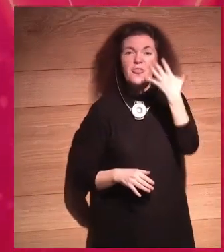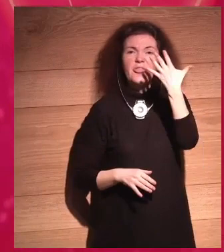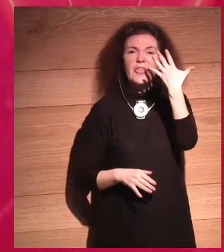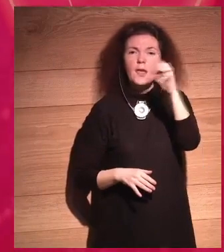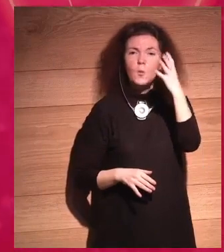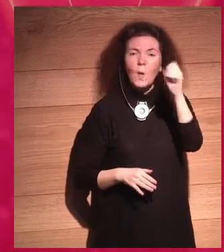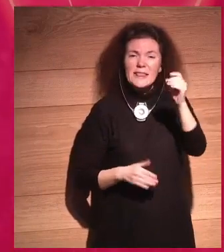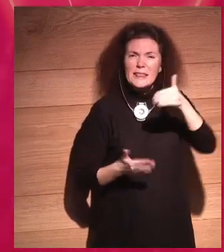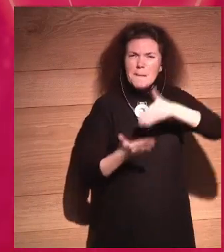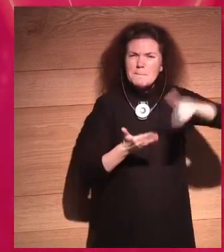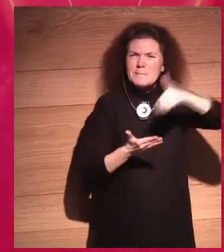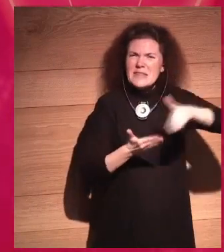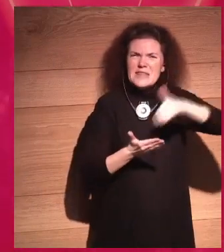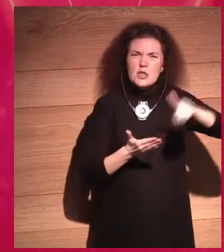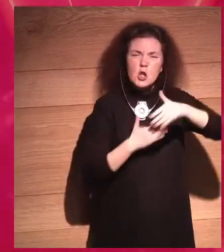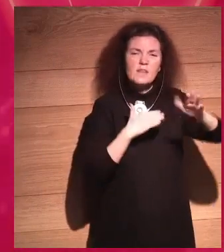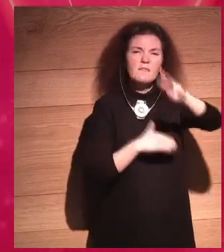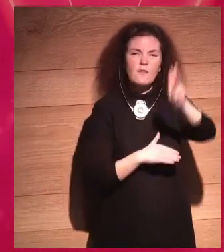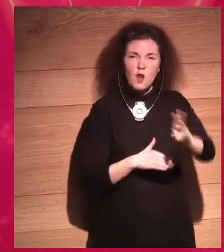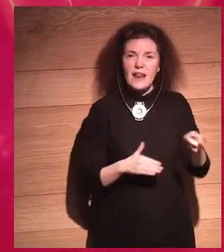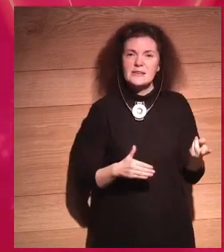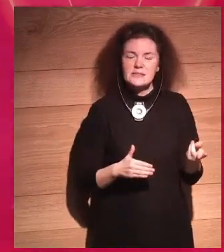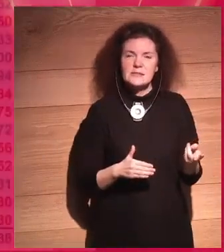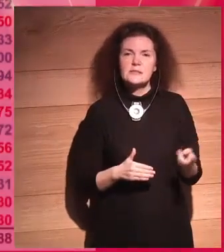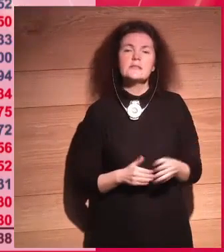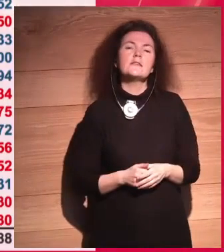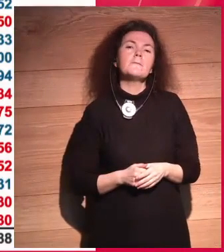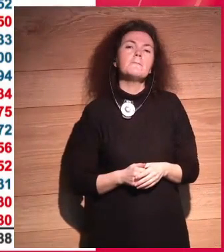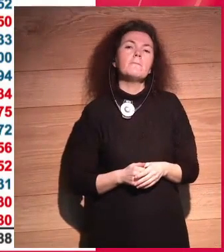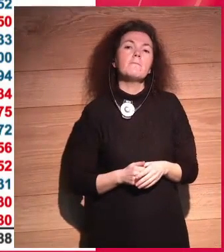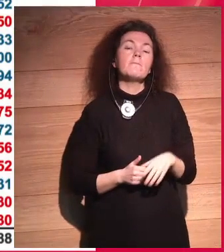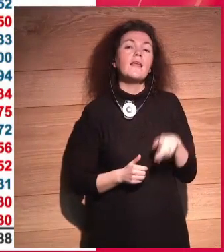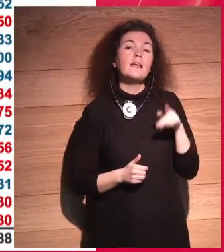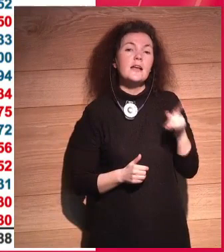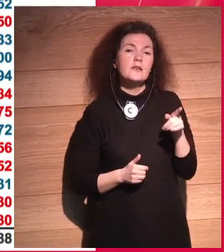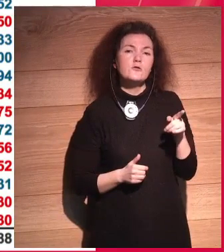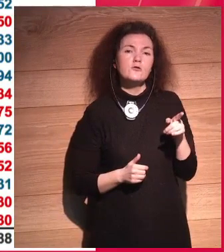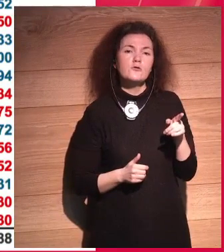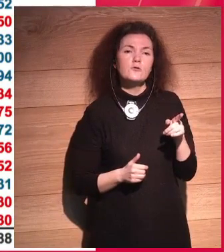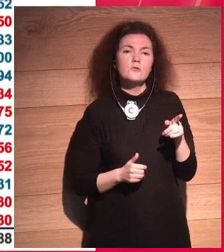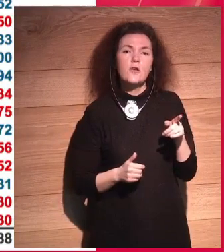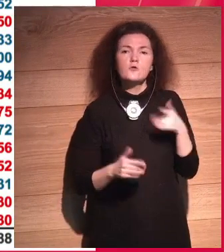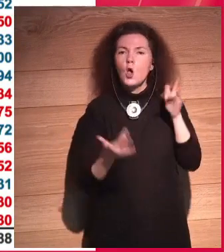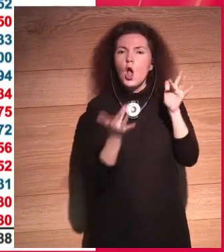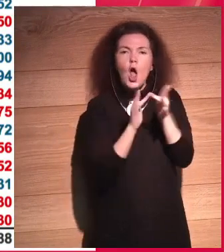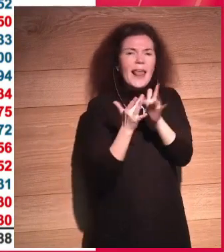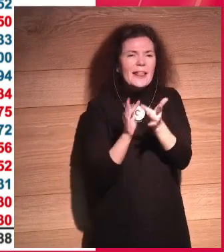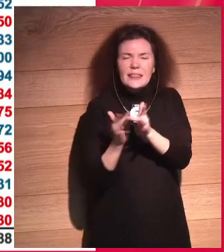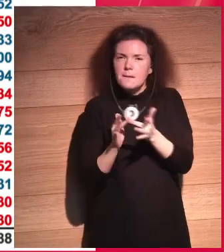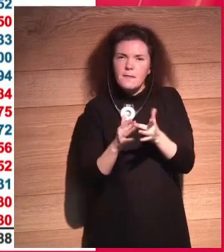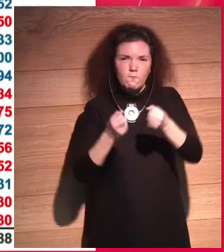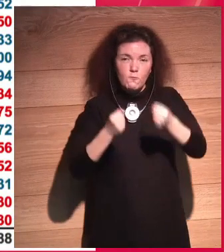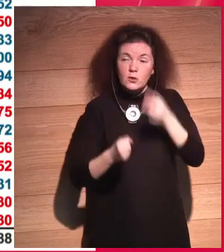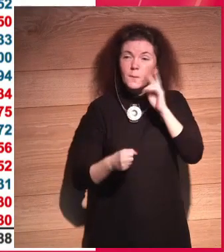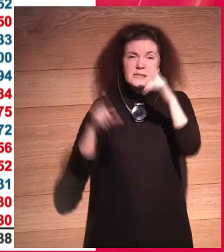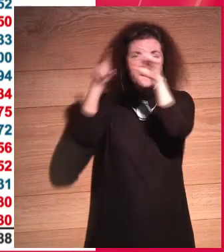actually leading the gold rush, this giant vortex of connectivity. Look at these companies. Top four companies on this list.